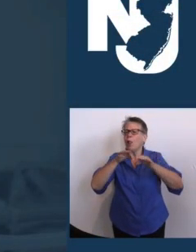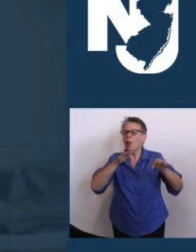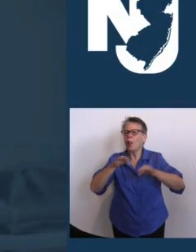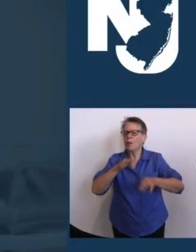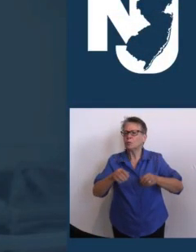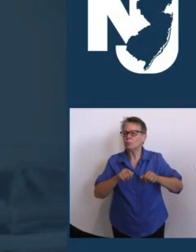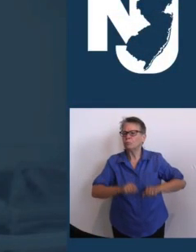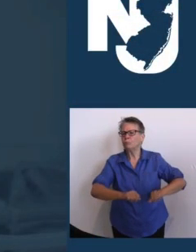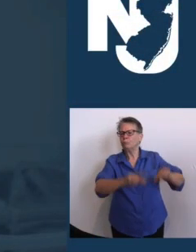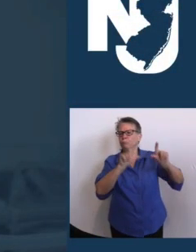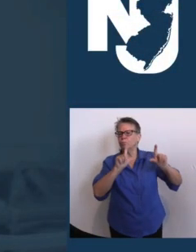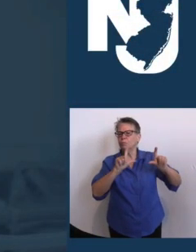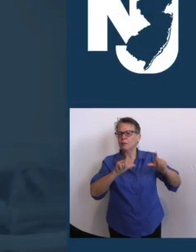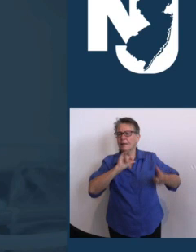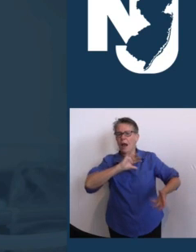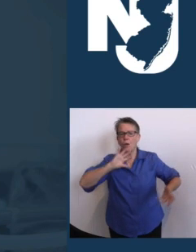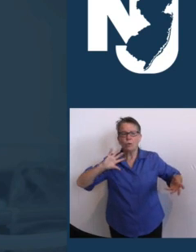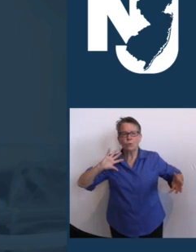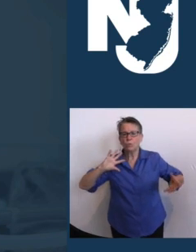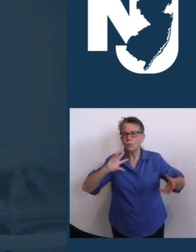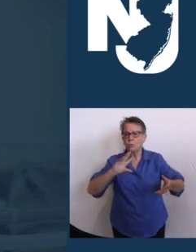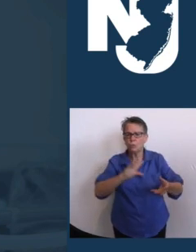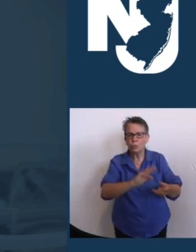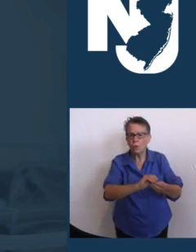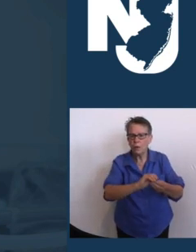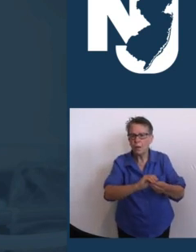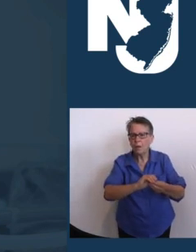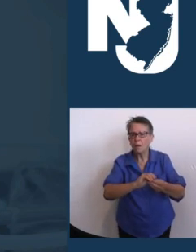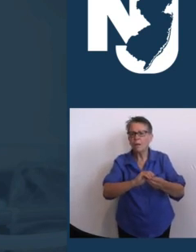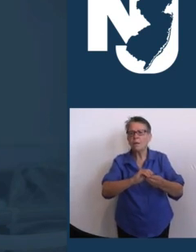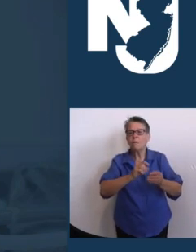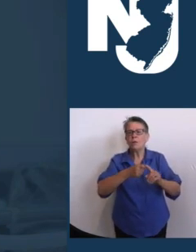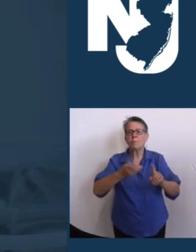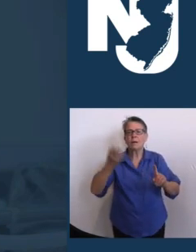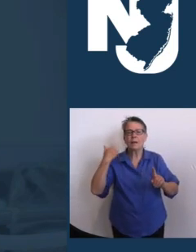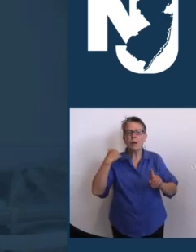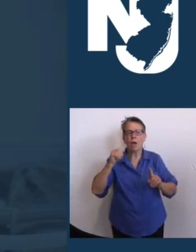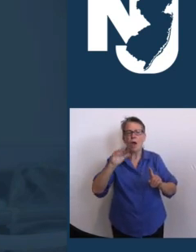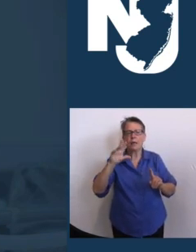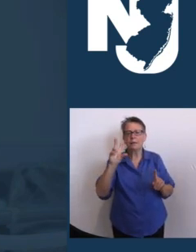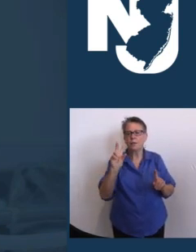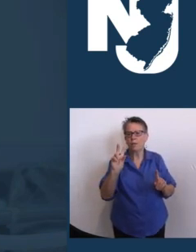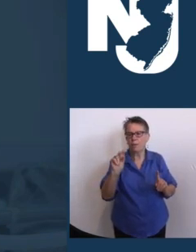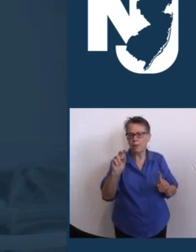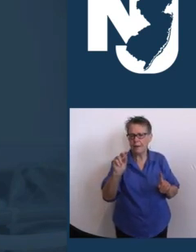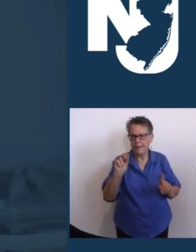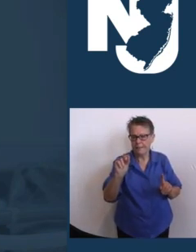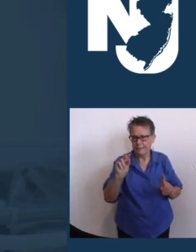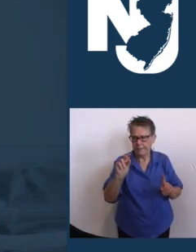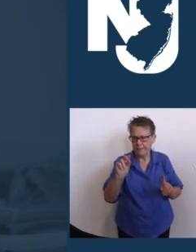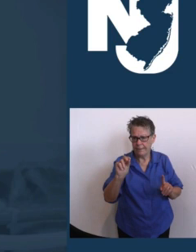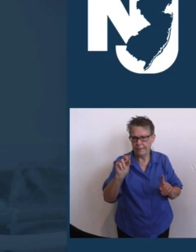as of August 30th. Right. Could you review for us, Commissioner,